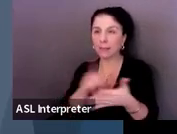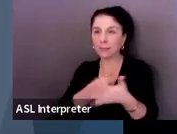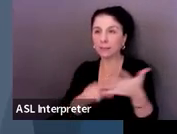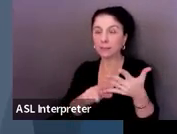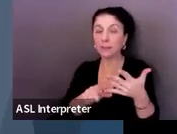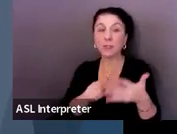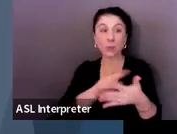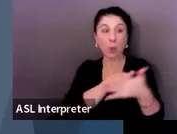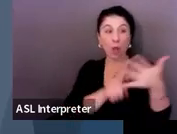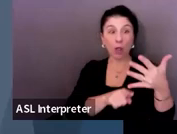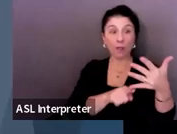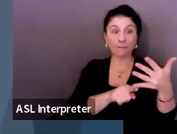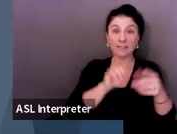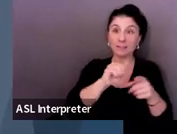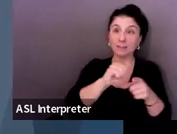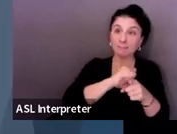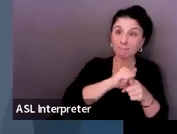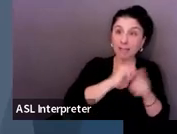make sense together.